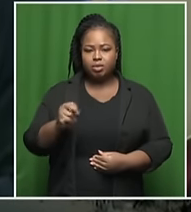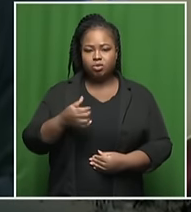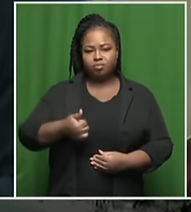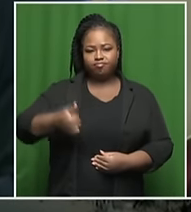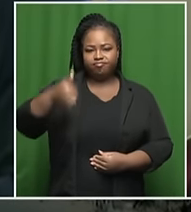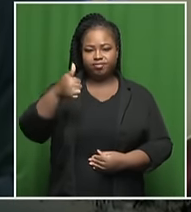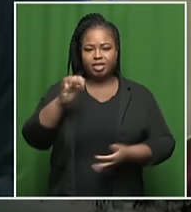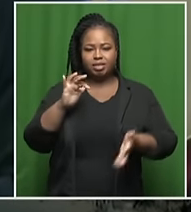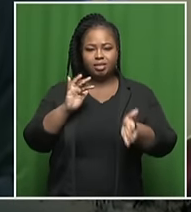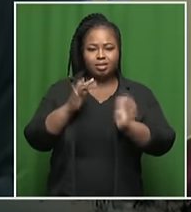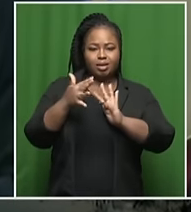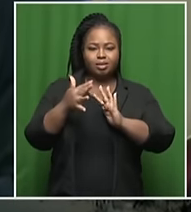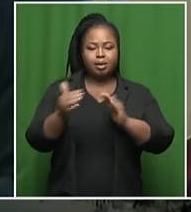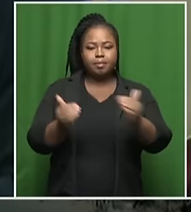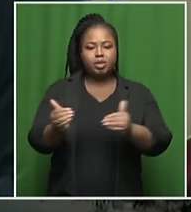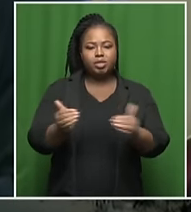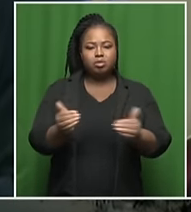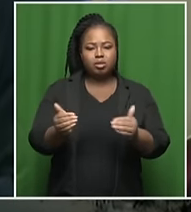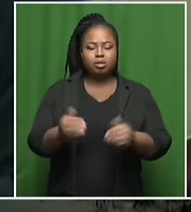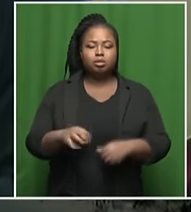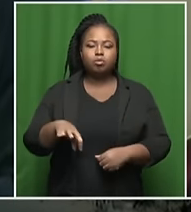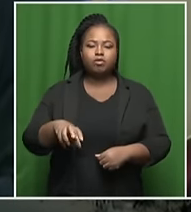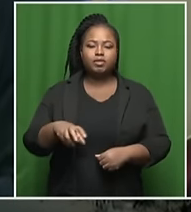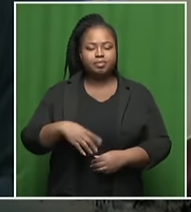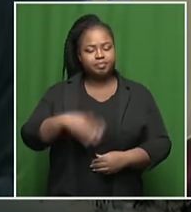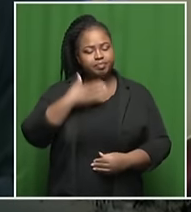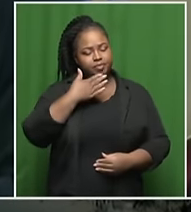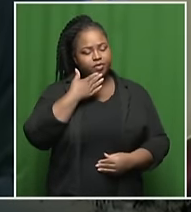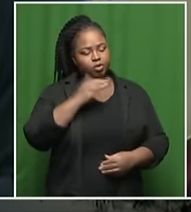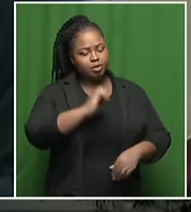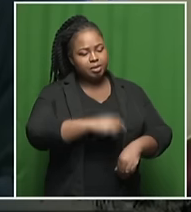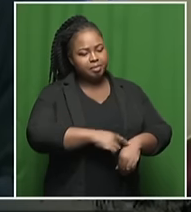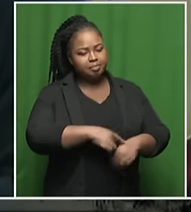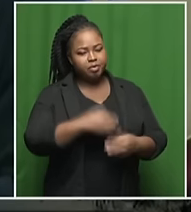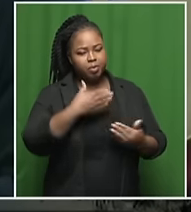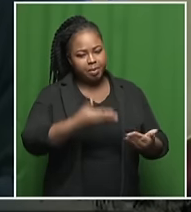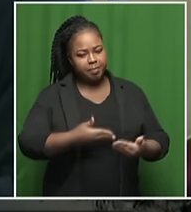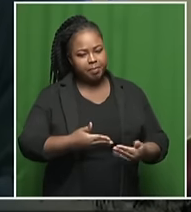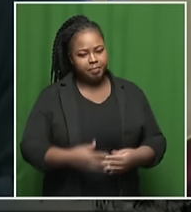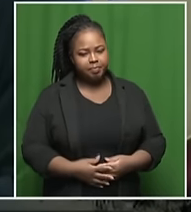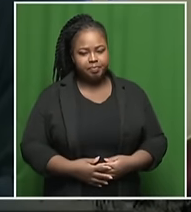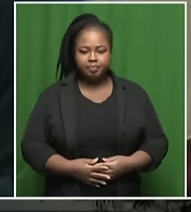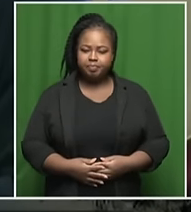of Disaster Management in the province. Colin, thanks so much for your time. Welcome to Morning Live.